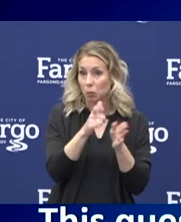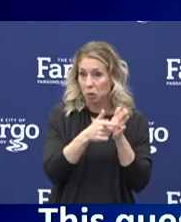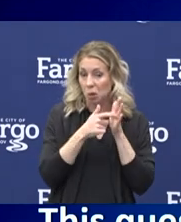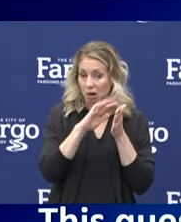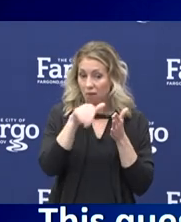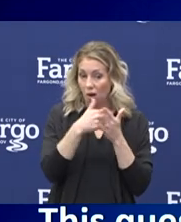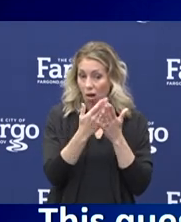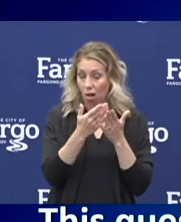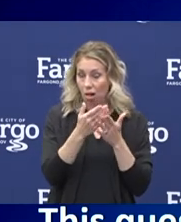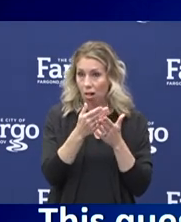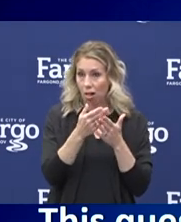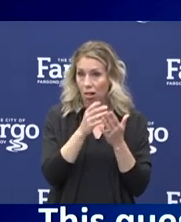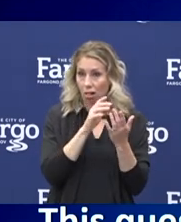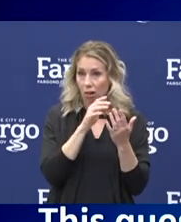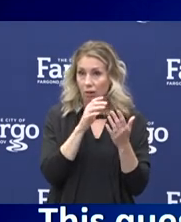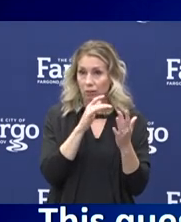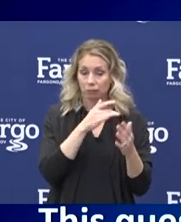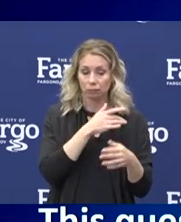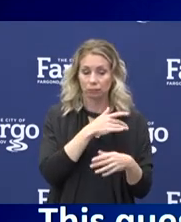contact staff tested?